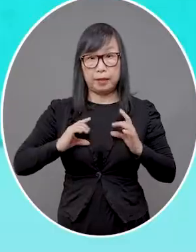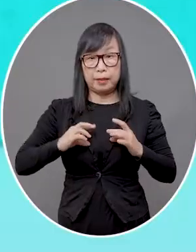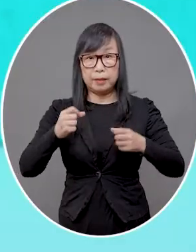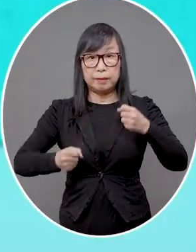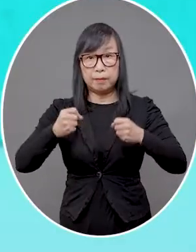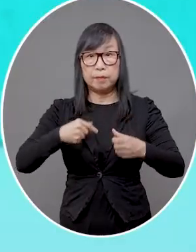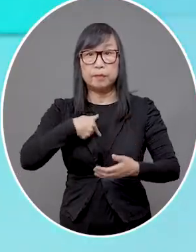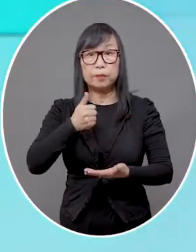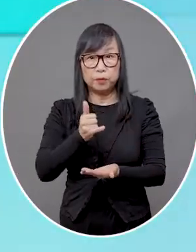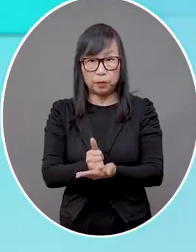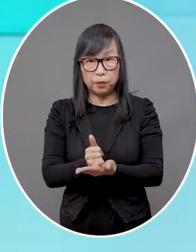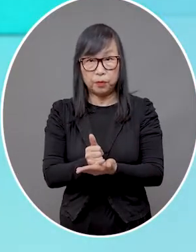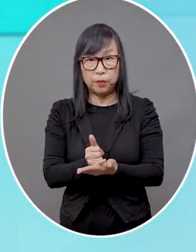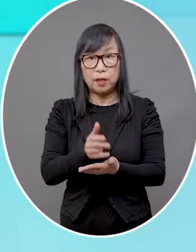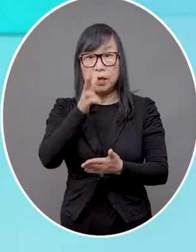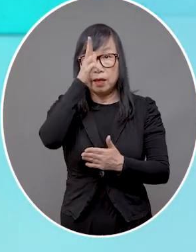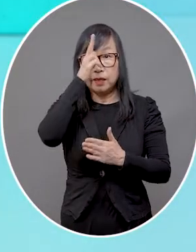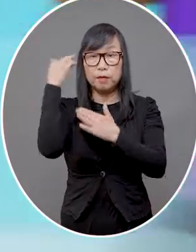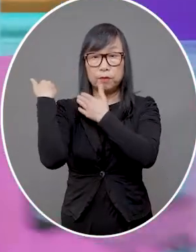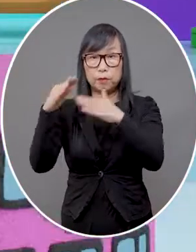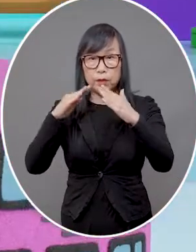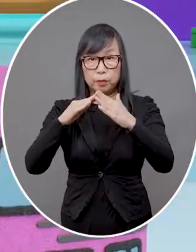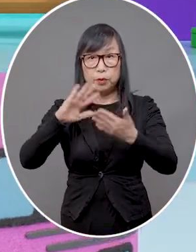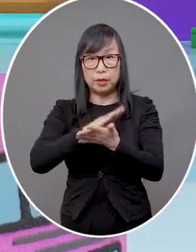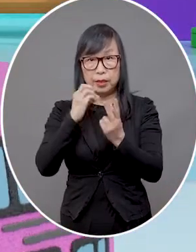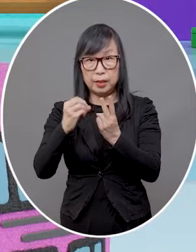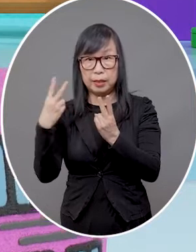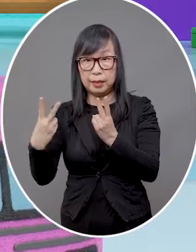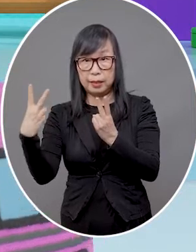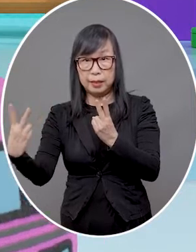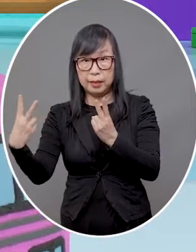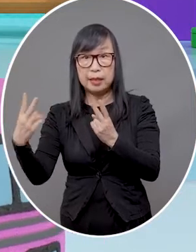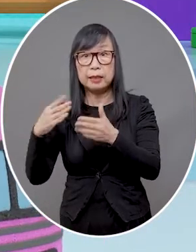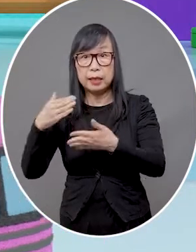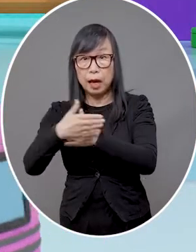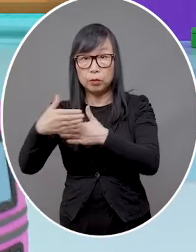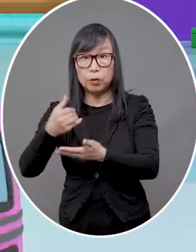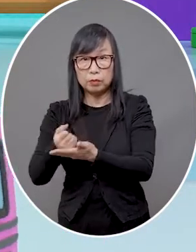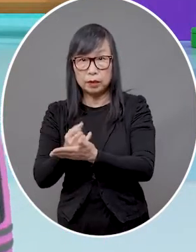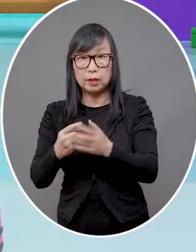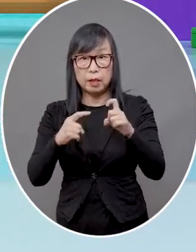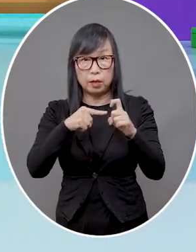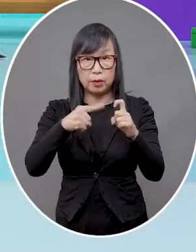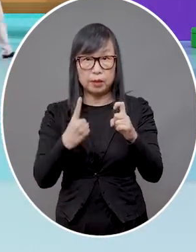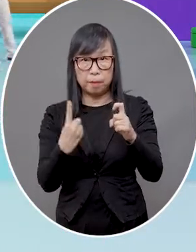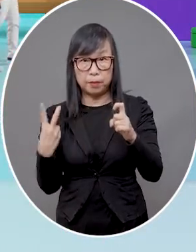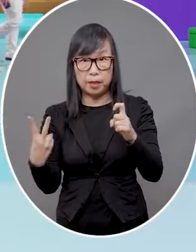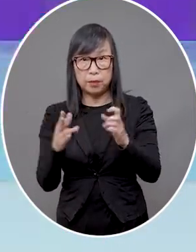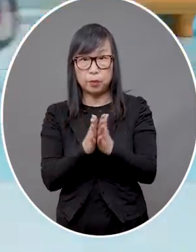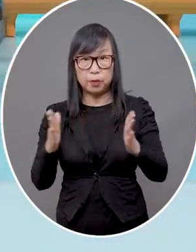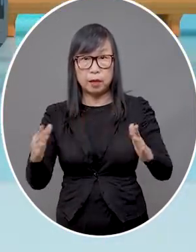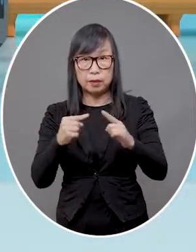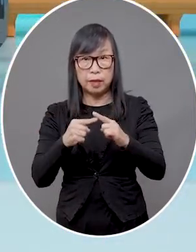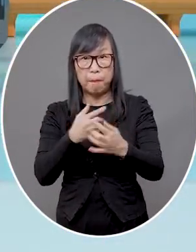Baby drives me! The Transport Department is holding the Travel Characteristics Survey 2022 from September to December.